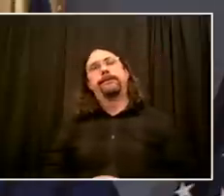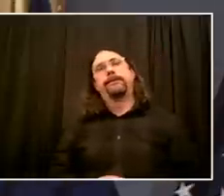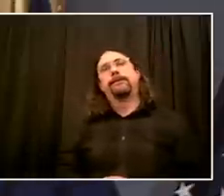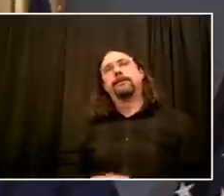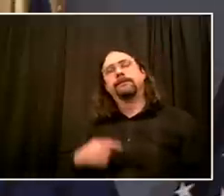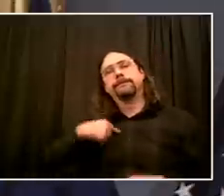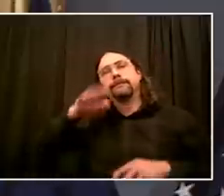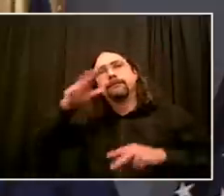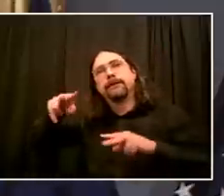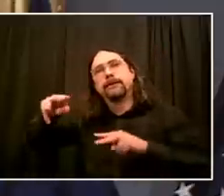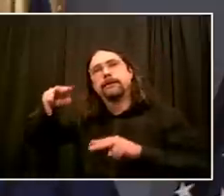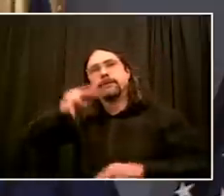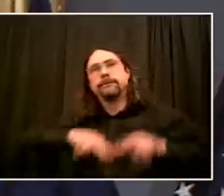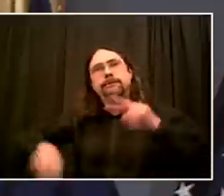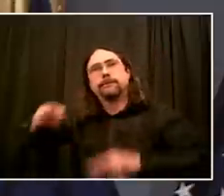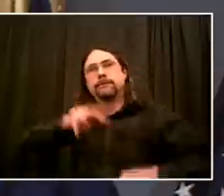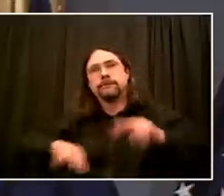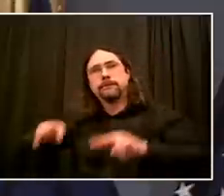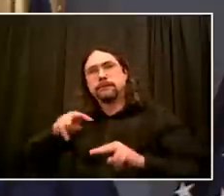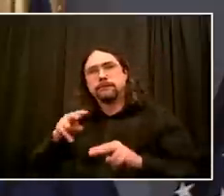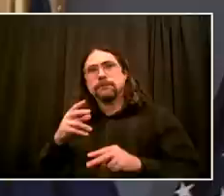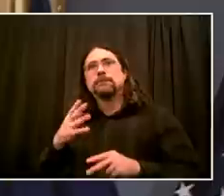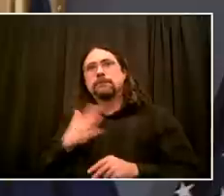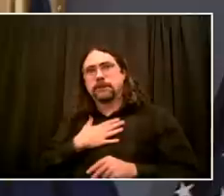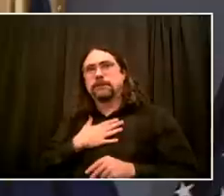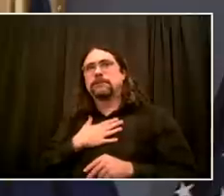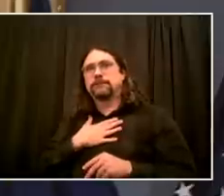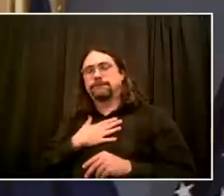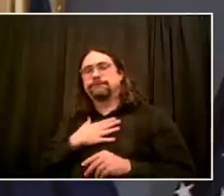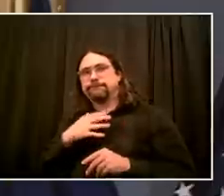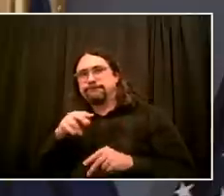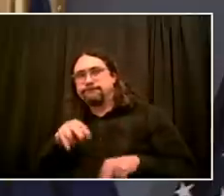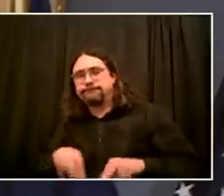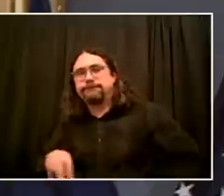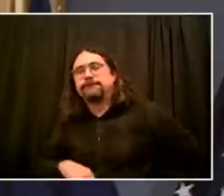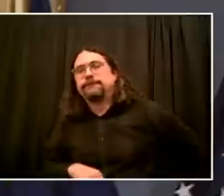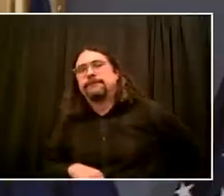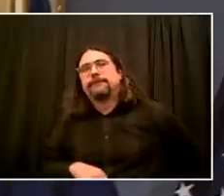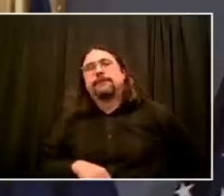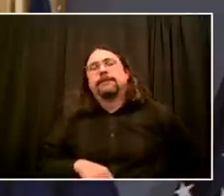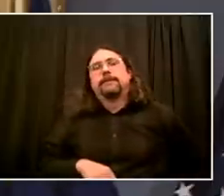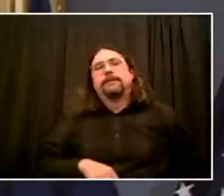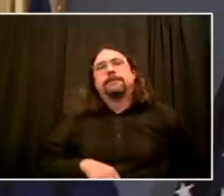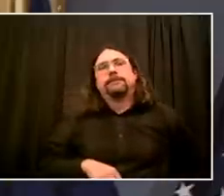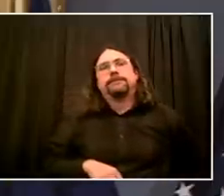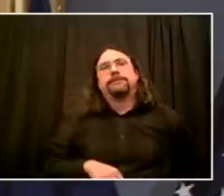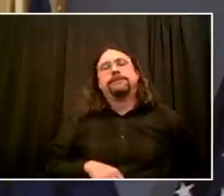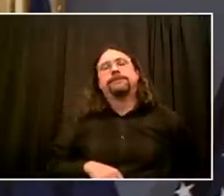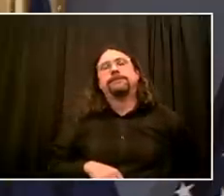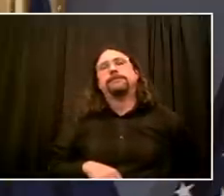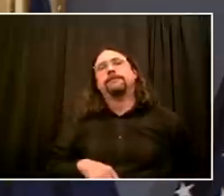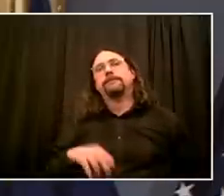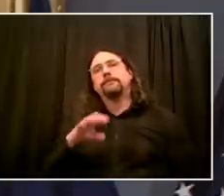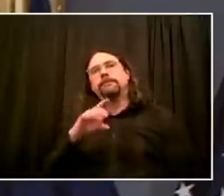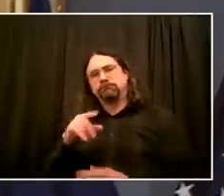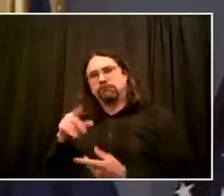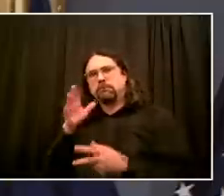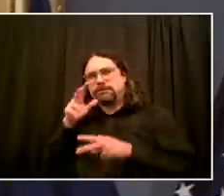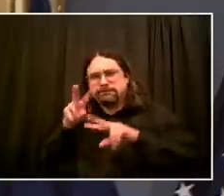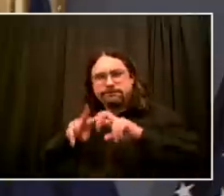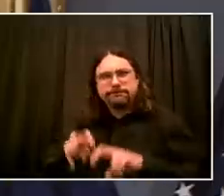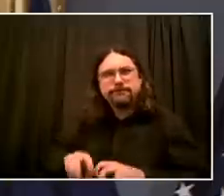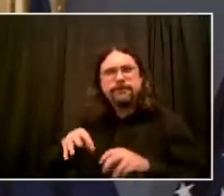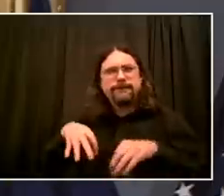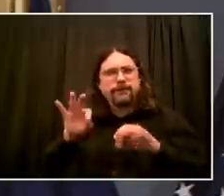I speak and the police commissioner speaks, you'll be hearing from both of them, our Corporation Counsel Jim Johnson and our Department of Investigation